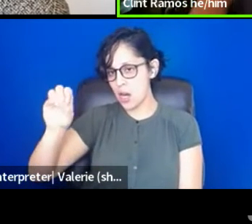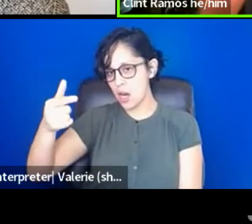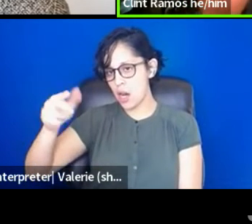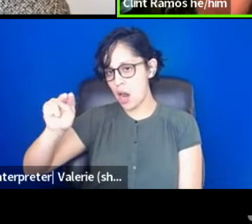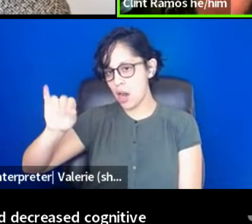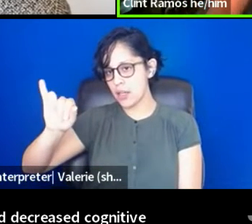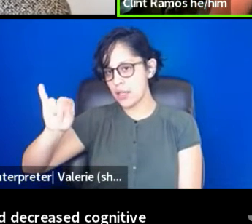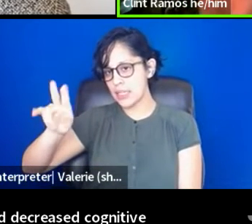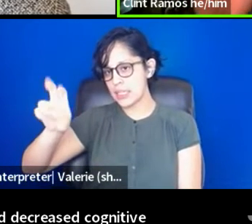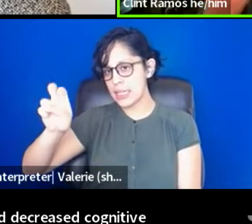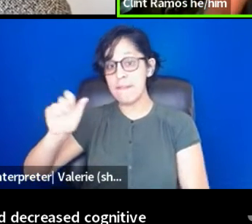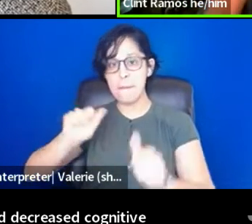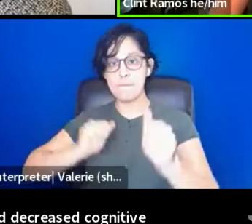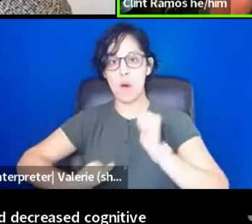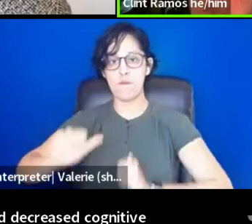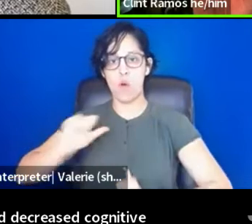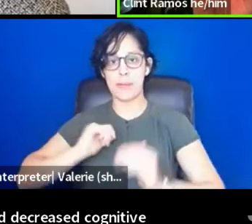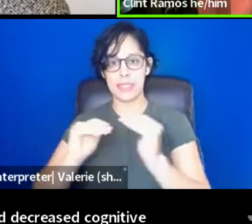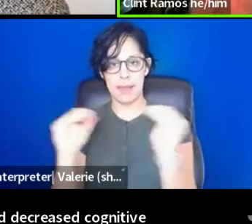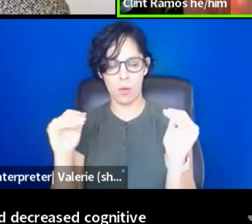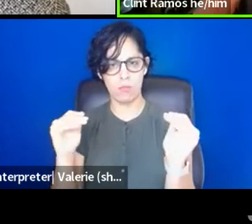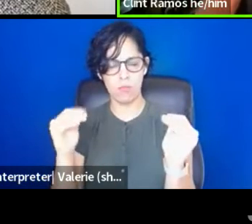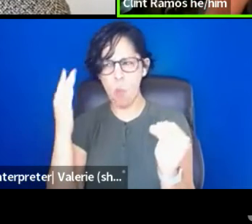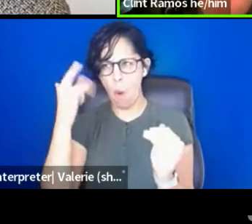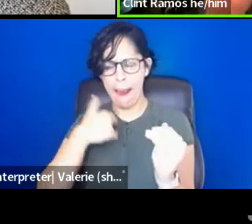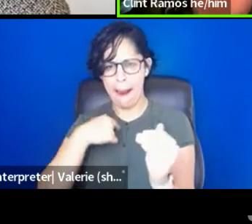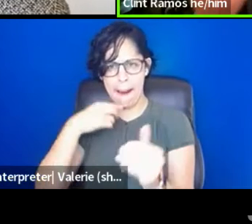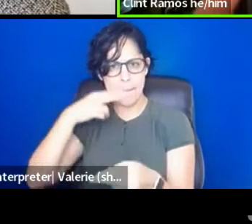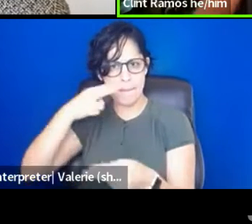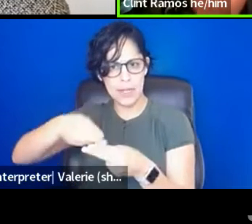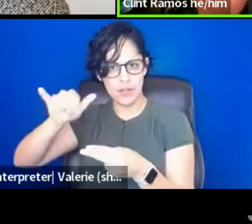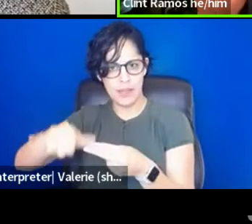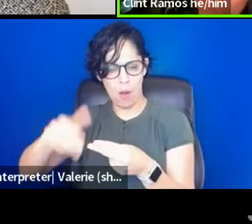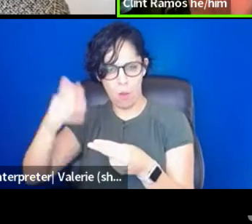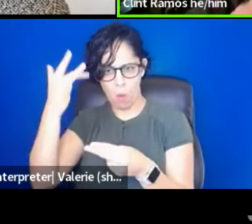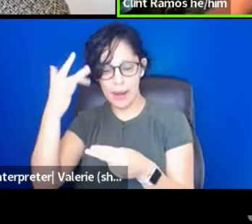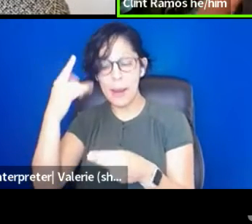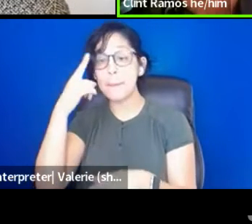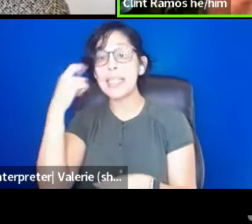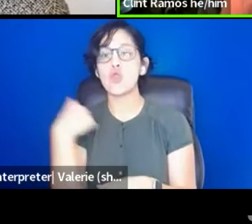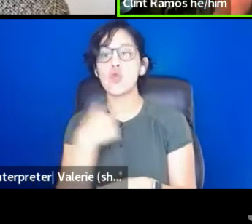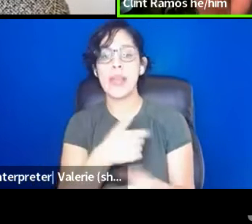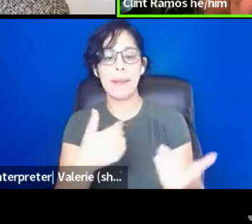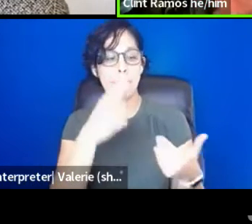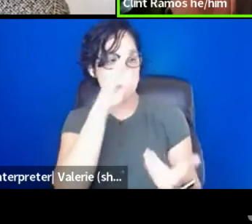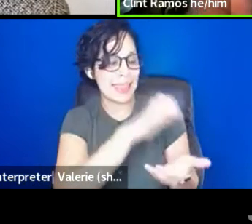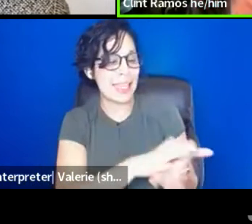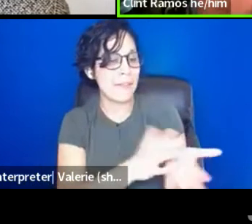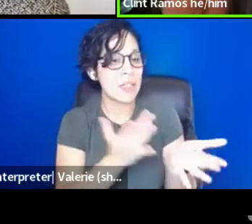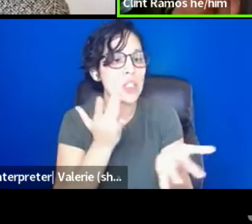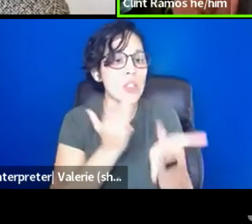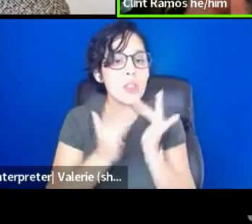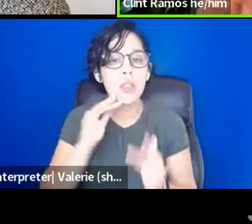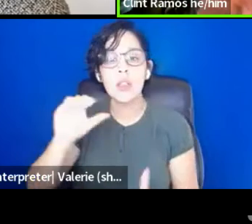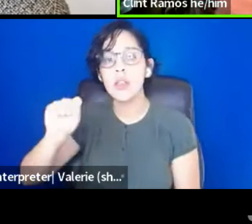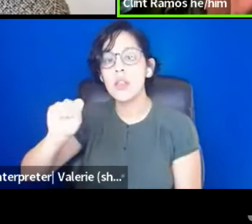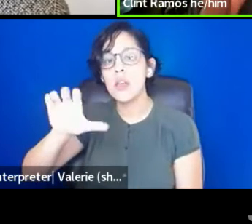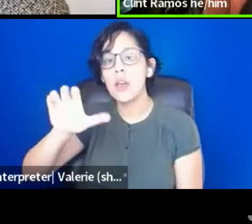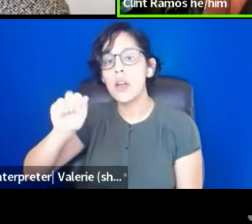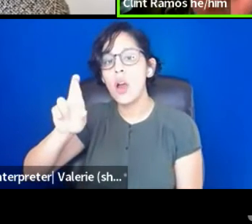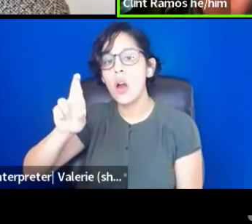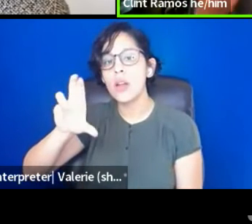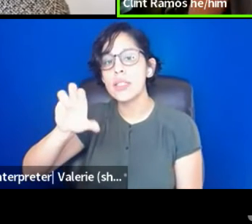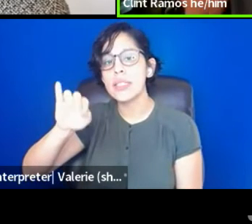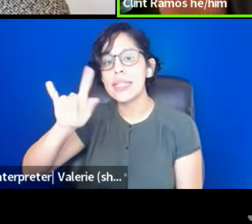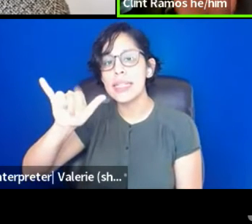And I say that because we have been functioning on a culture of scarcity. When I first listened to this whole scarcity thing, I thought it